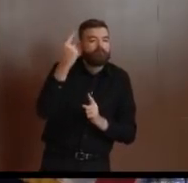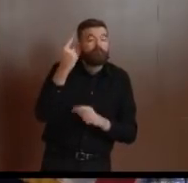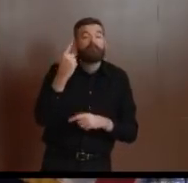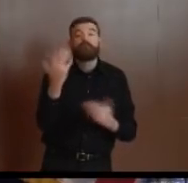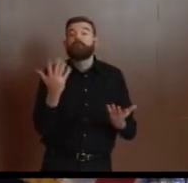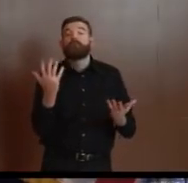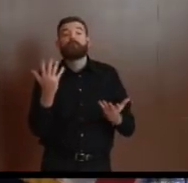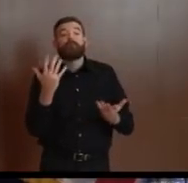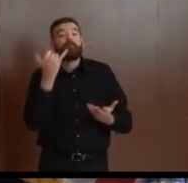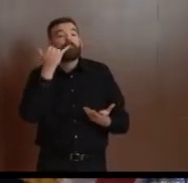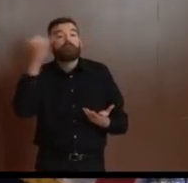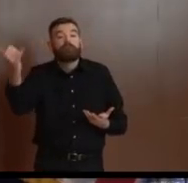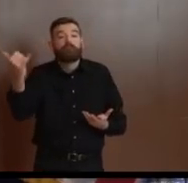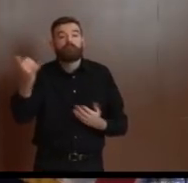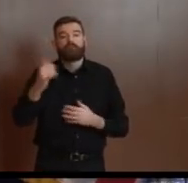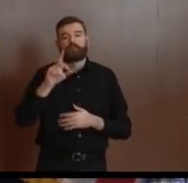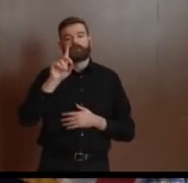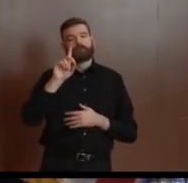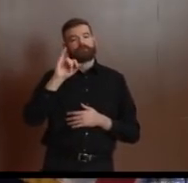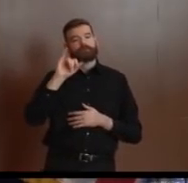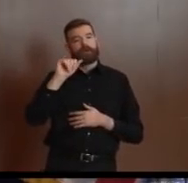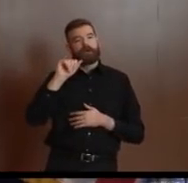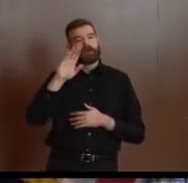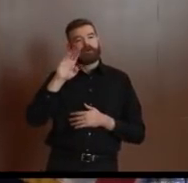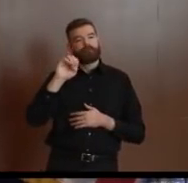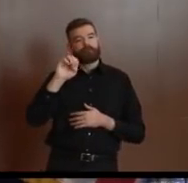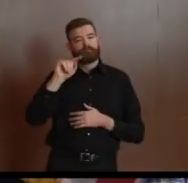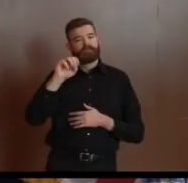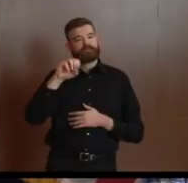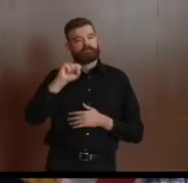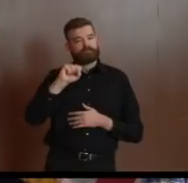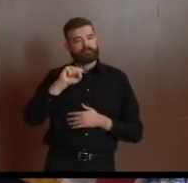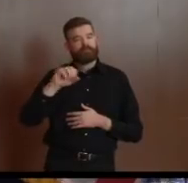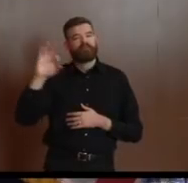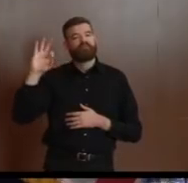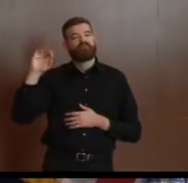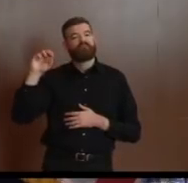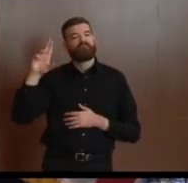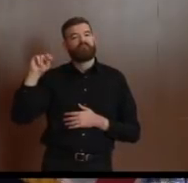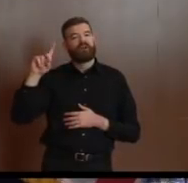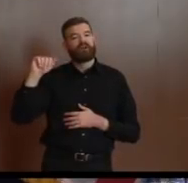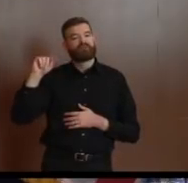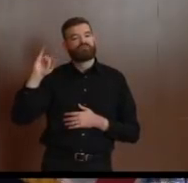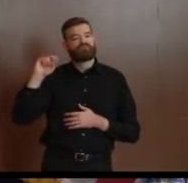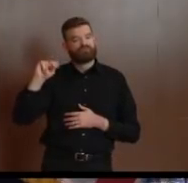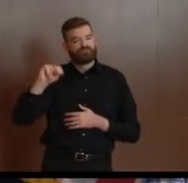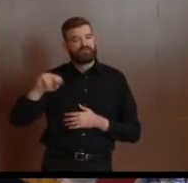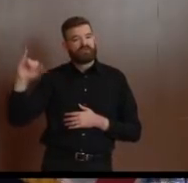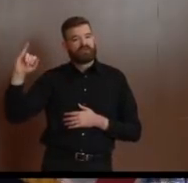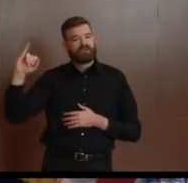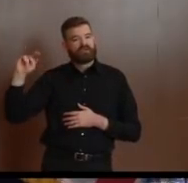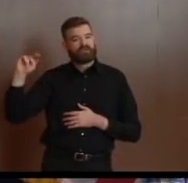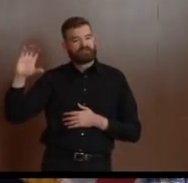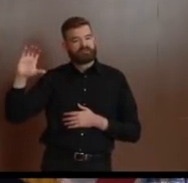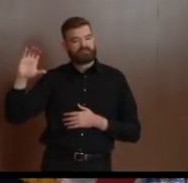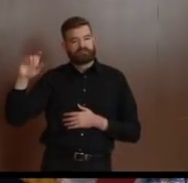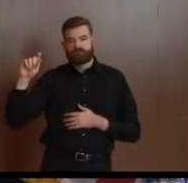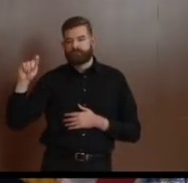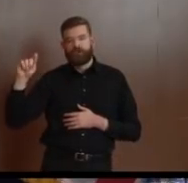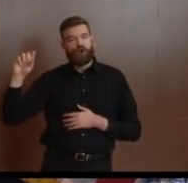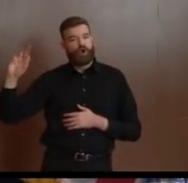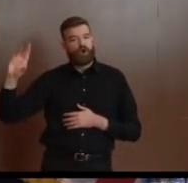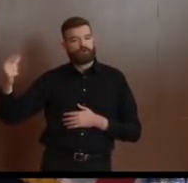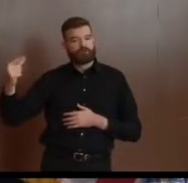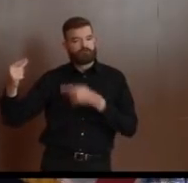.org – that's DiabetesFoundationInc.org – or calling 973-849